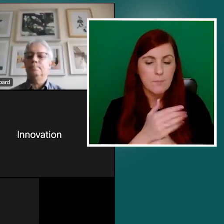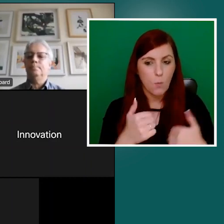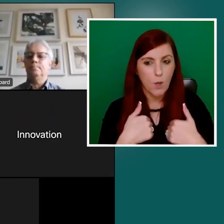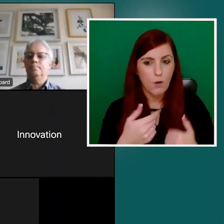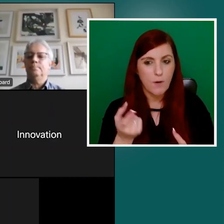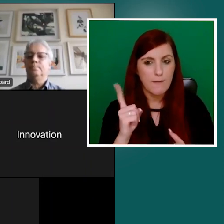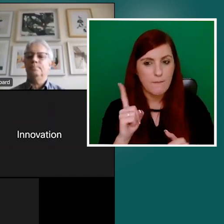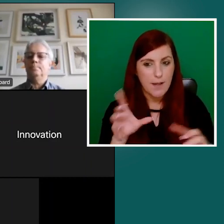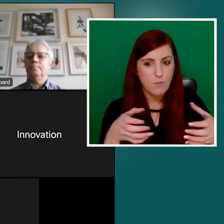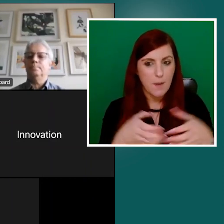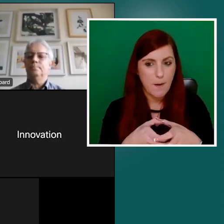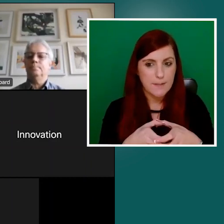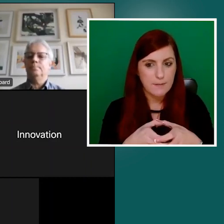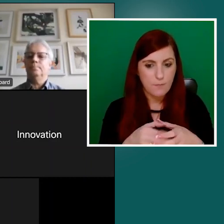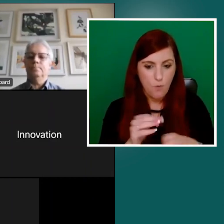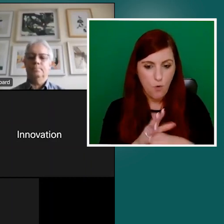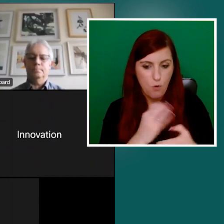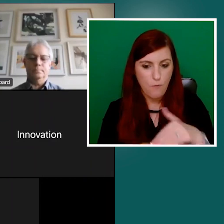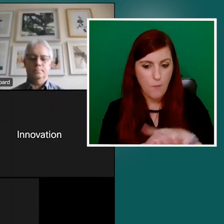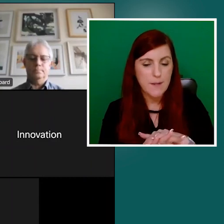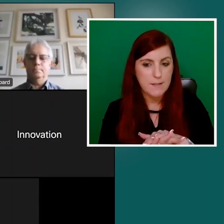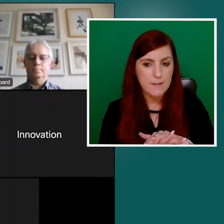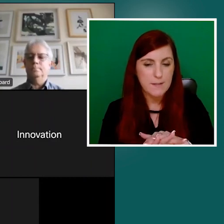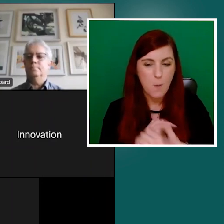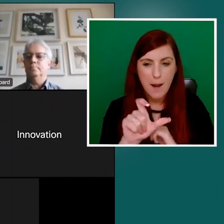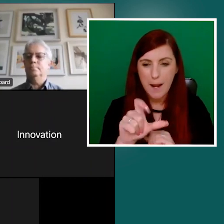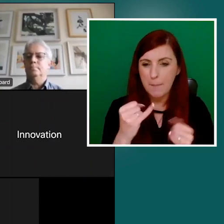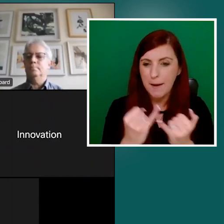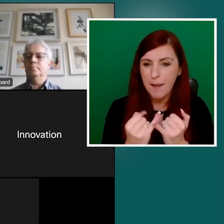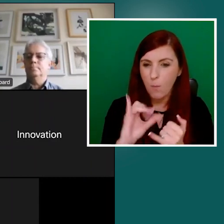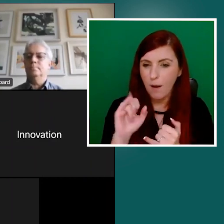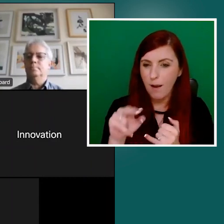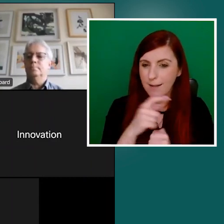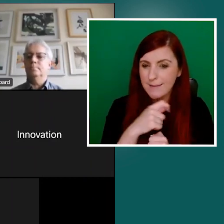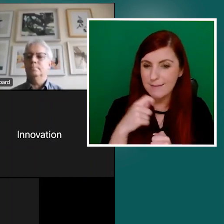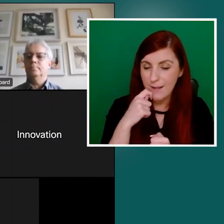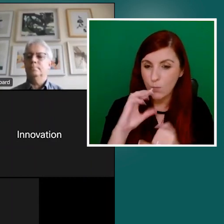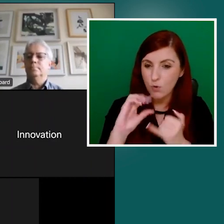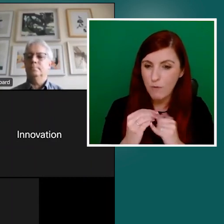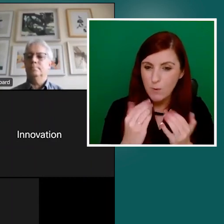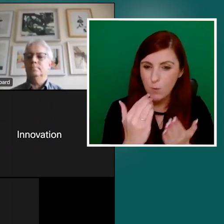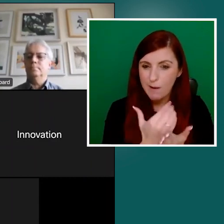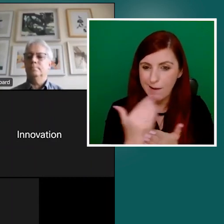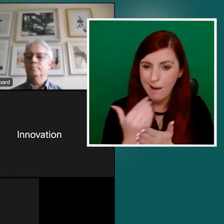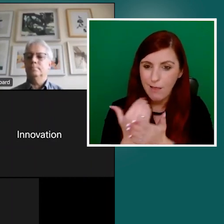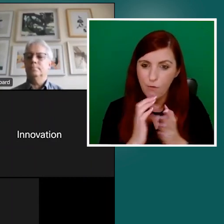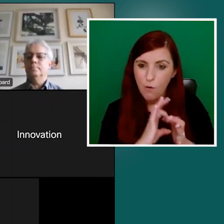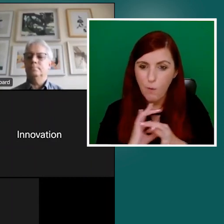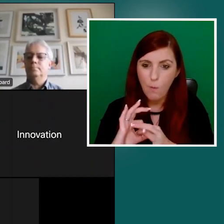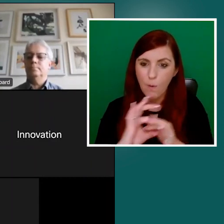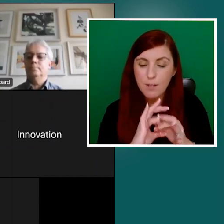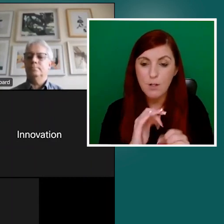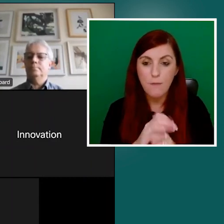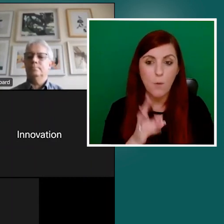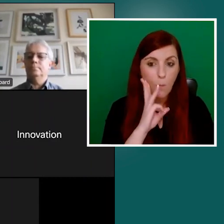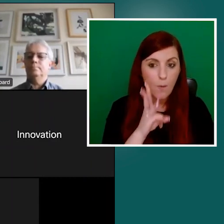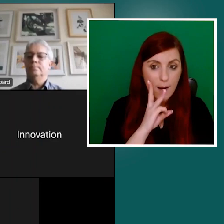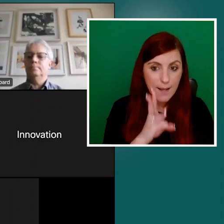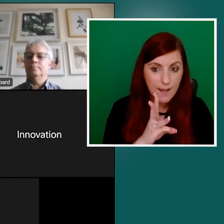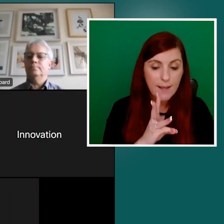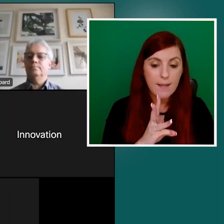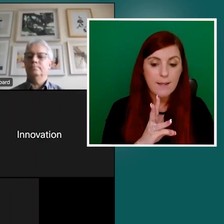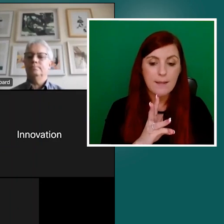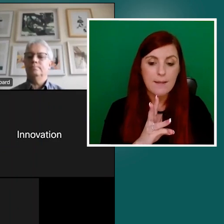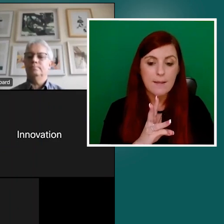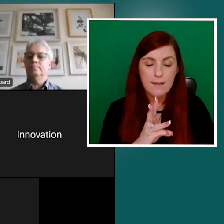Colleen, we're trying to gather a, a coalition of the willing, uh, rather than, uh, waving a big sticker around. And now we do have